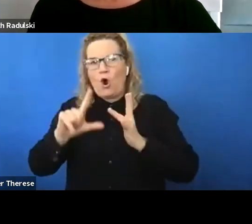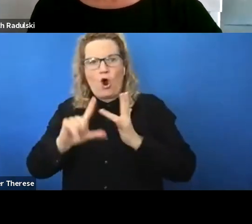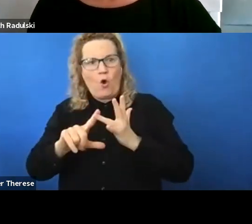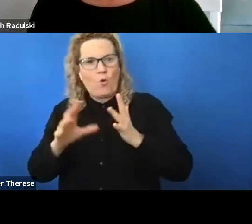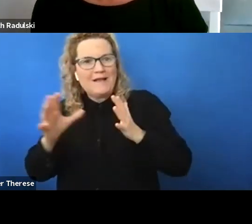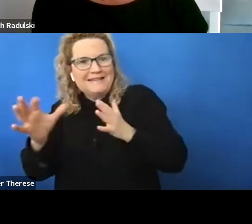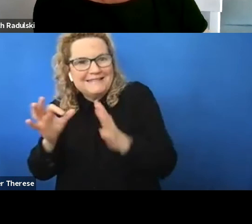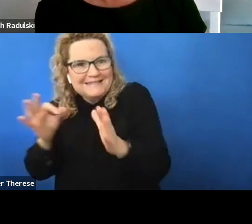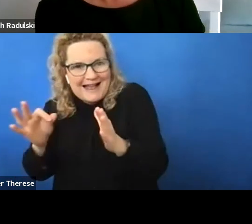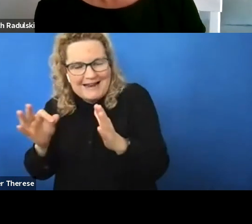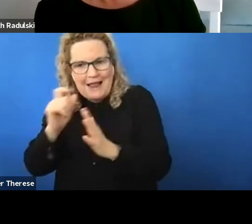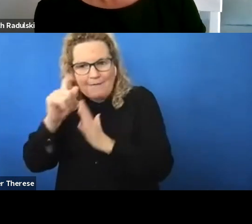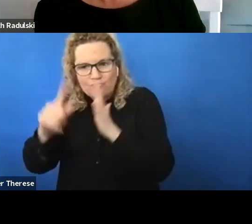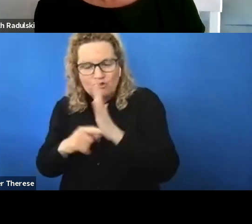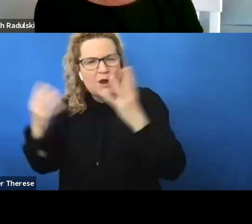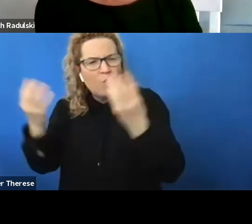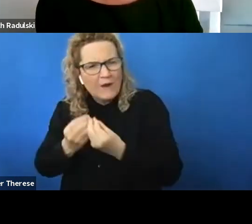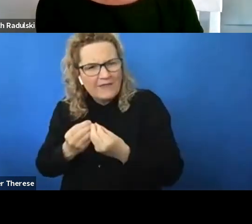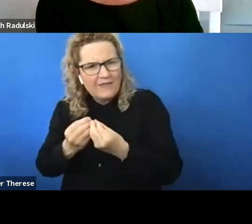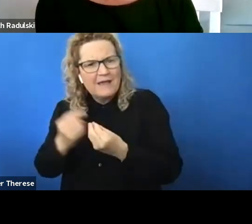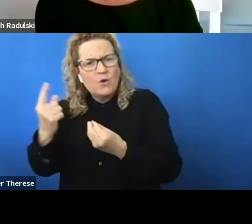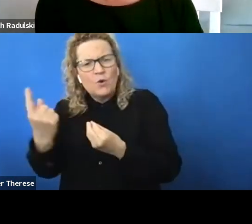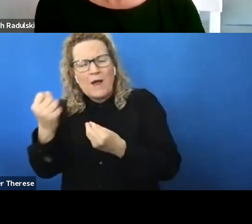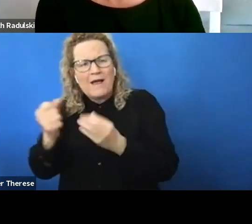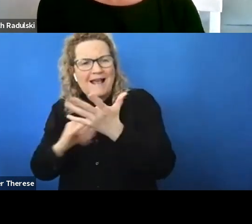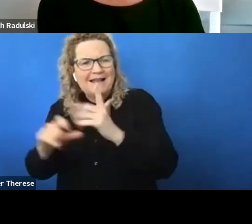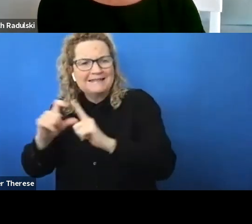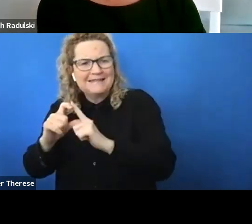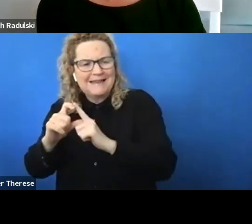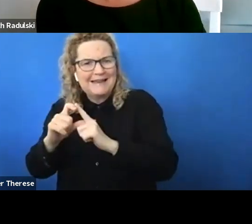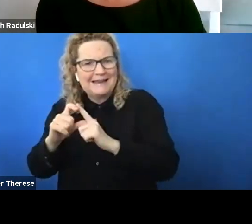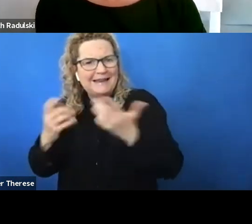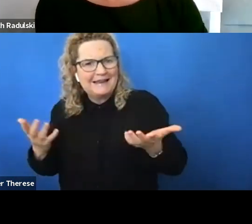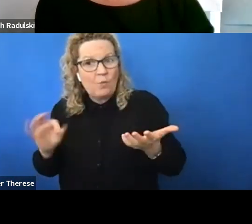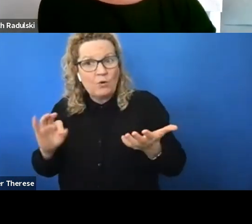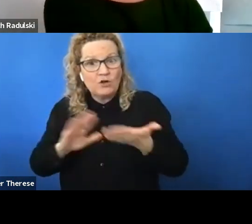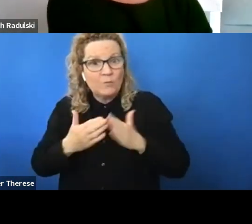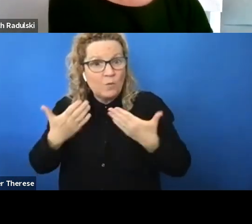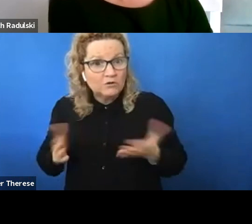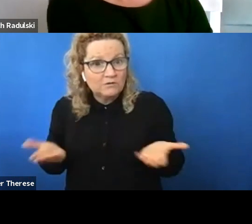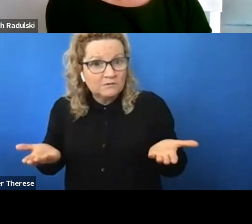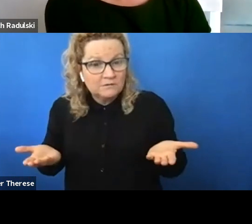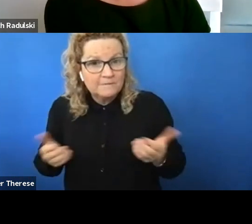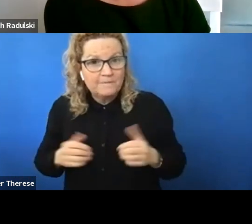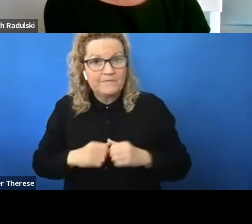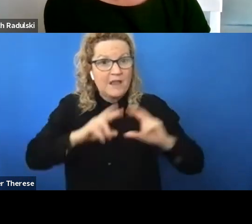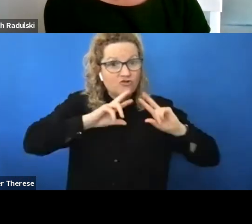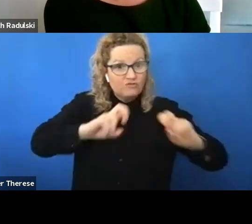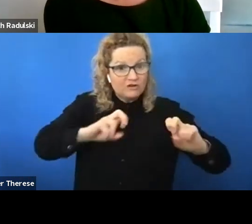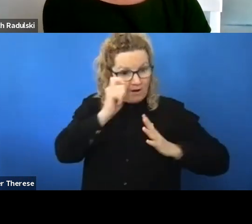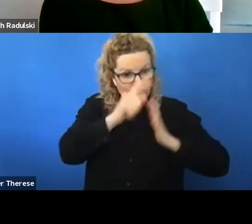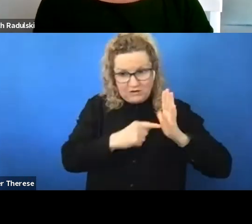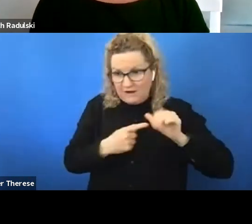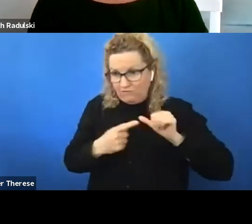autistic people instead of just seeking autistic participants you know what does the community want does the research project respond to those